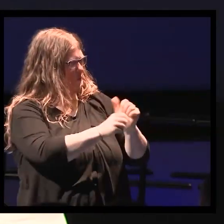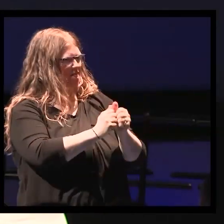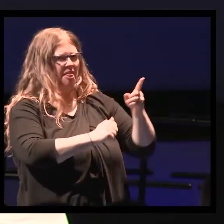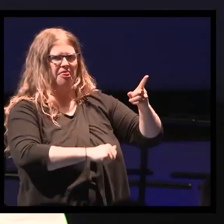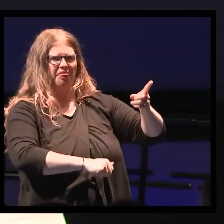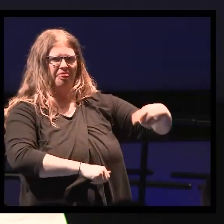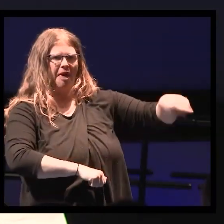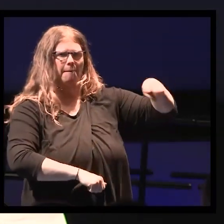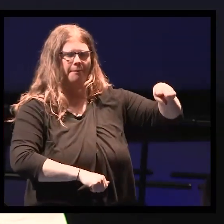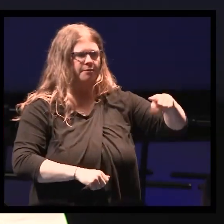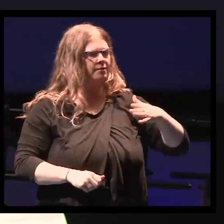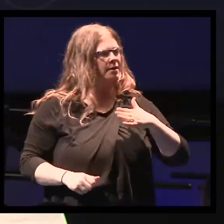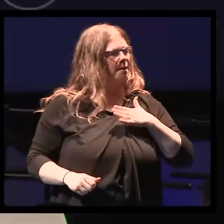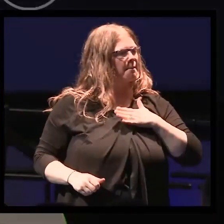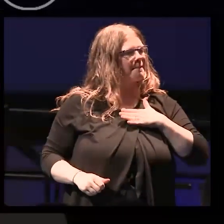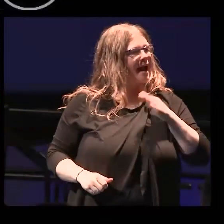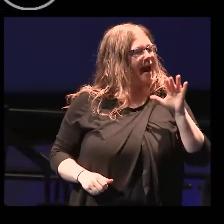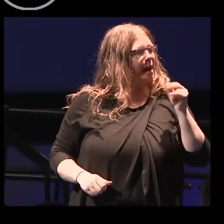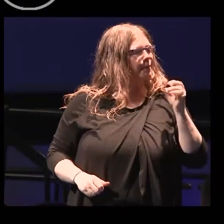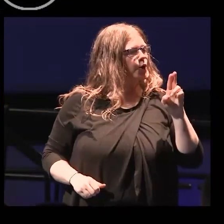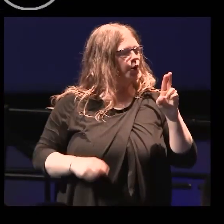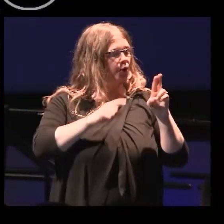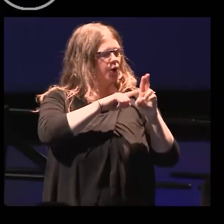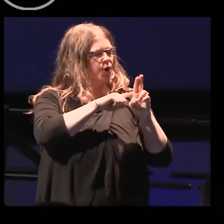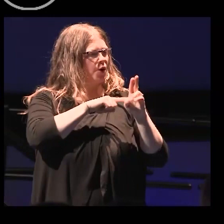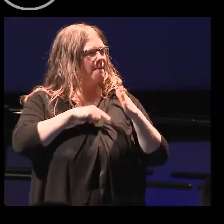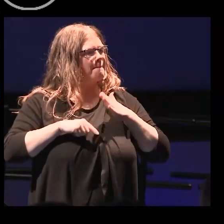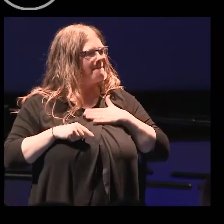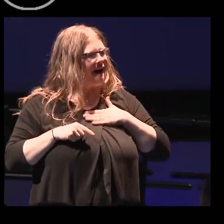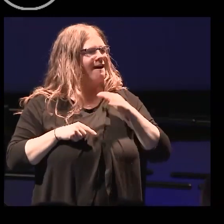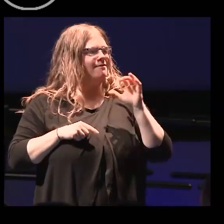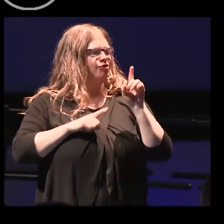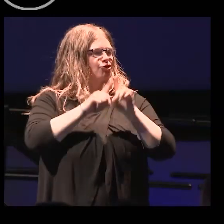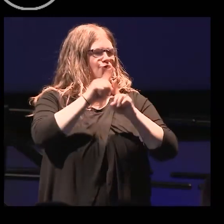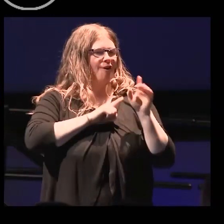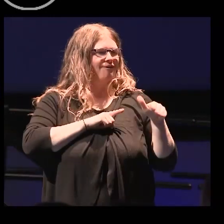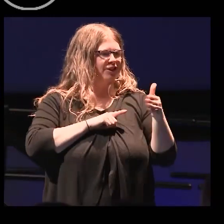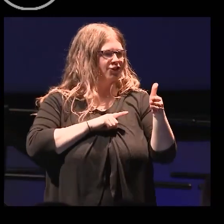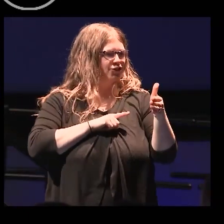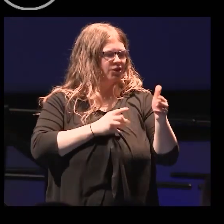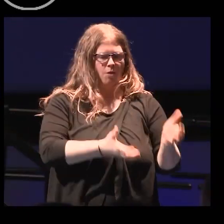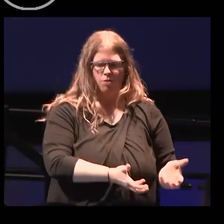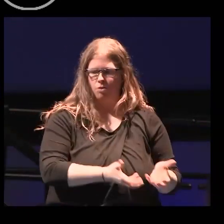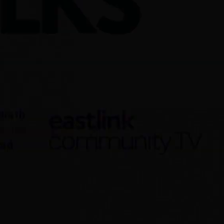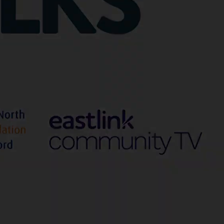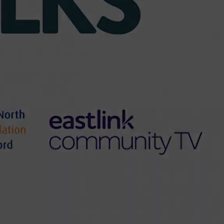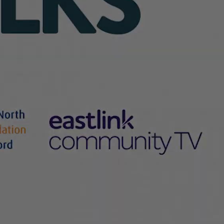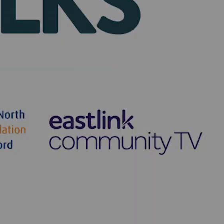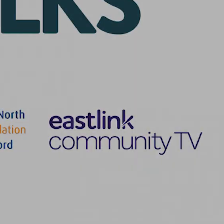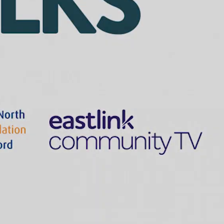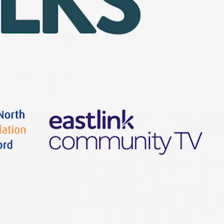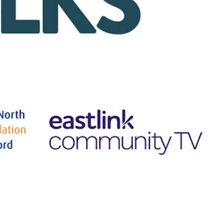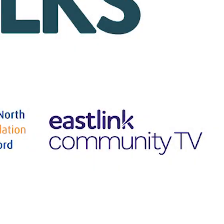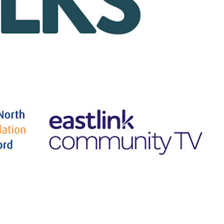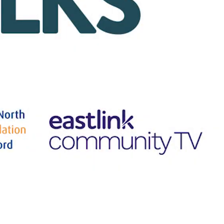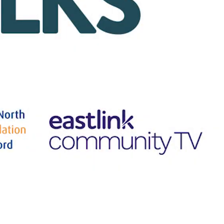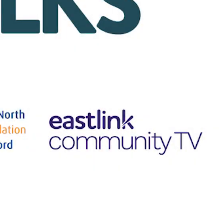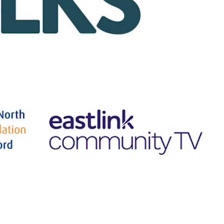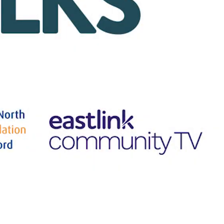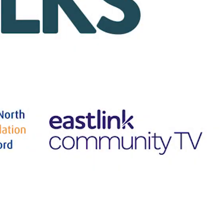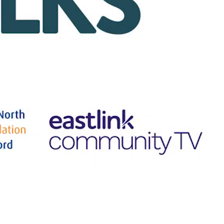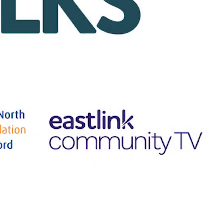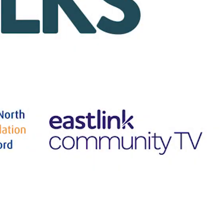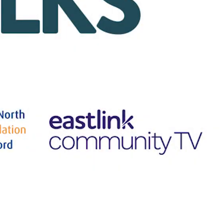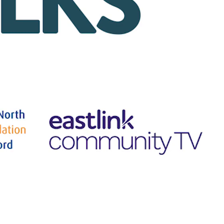starfish. Who could be your starfish? What difference could you make in somebody's life? Thank you very much. Thank you very